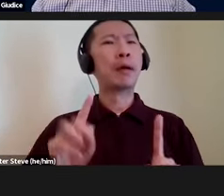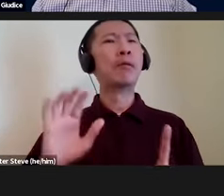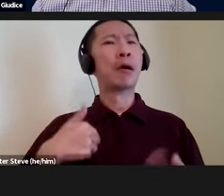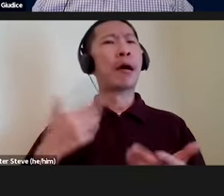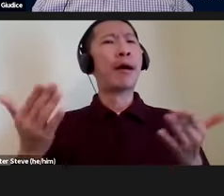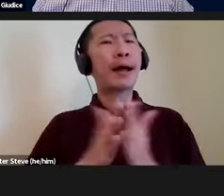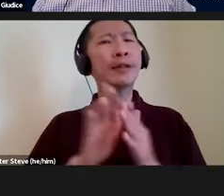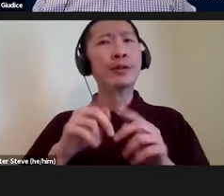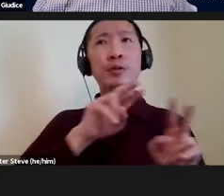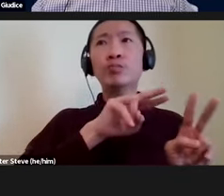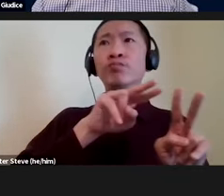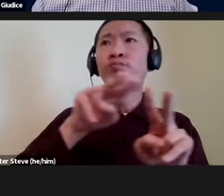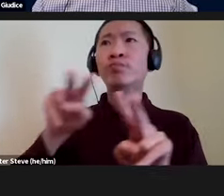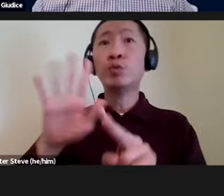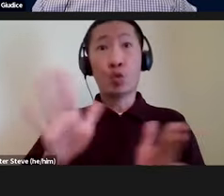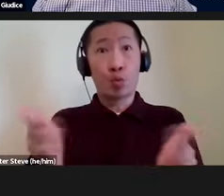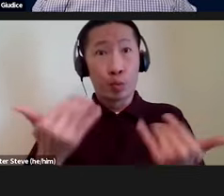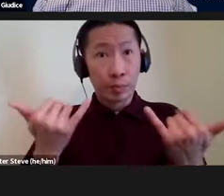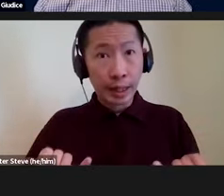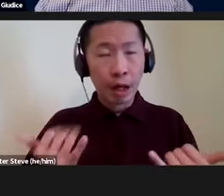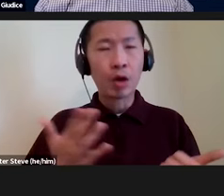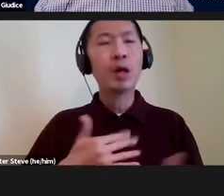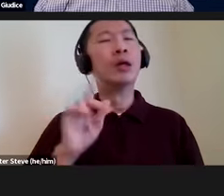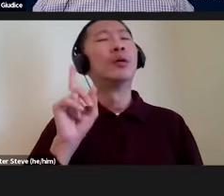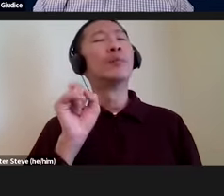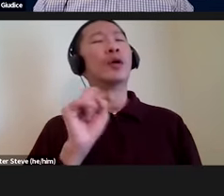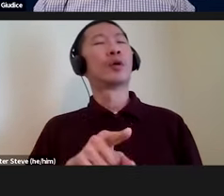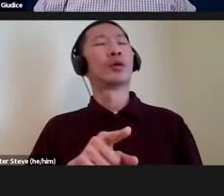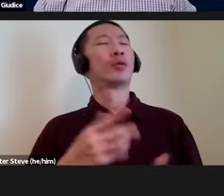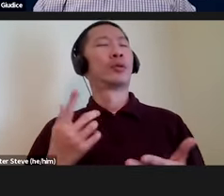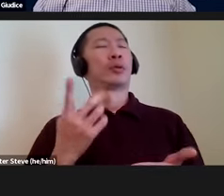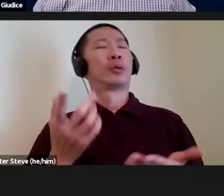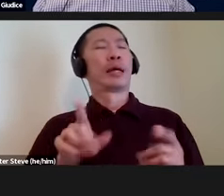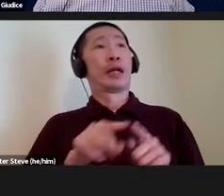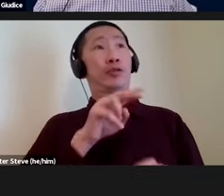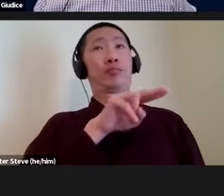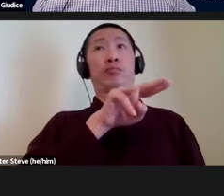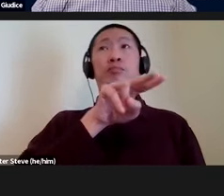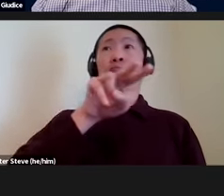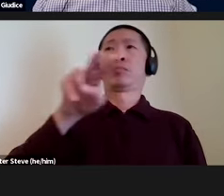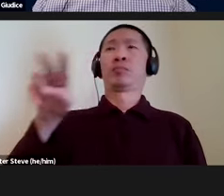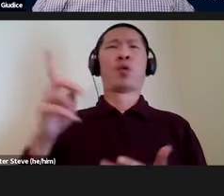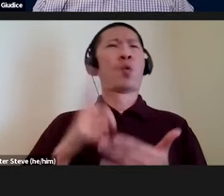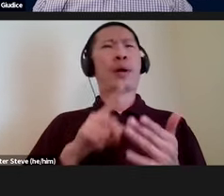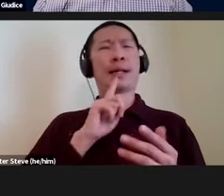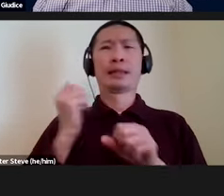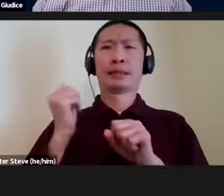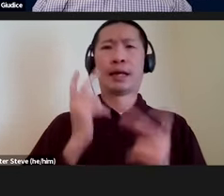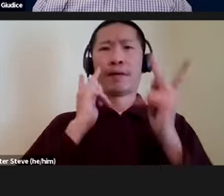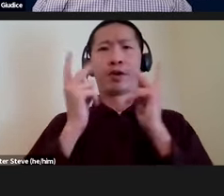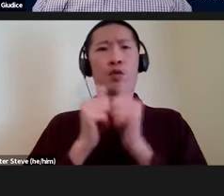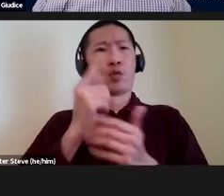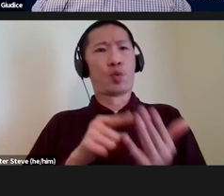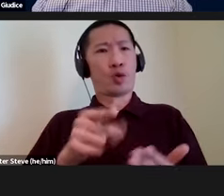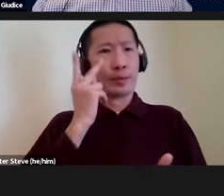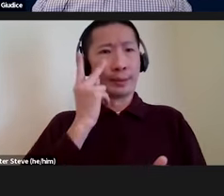look around the room that you're in right now. And my question is, what, as you're looking around, what is intrinsically visual in what you are seeing?